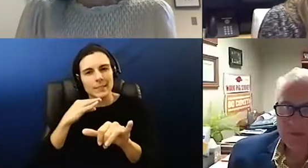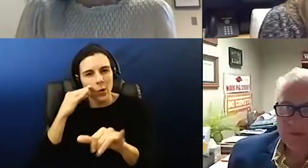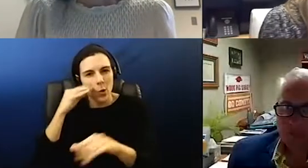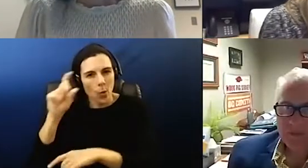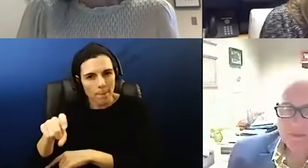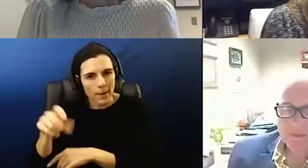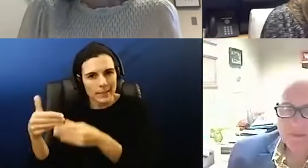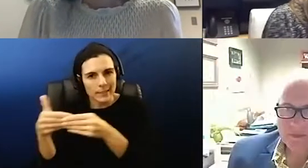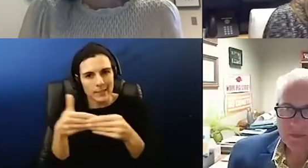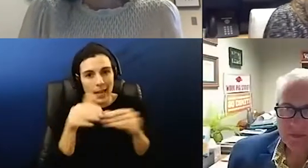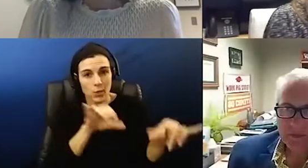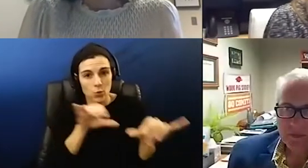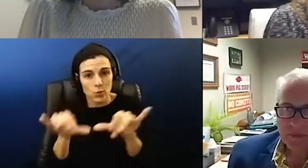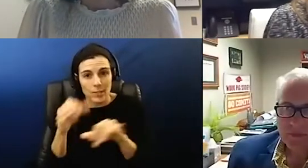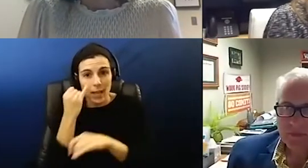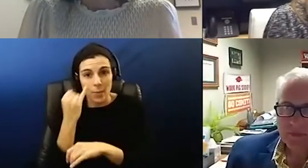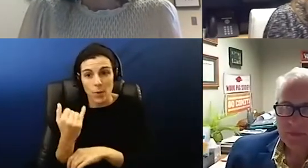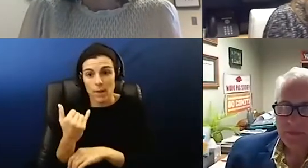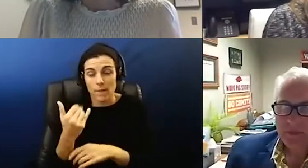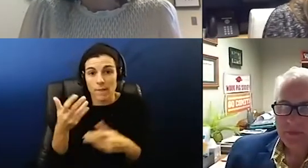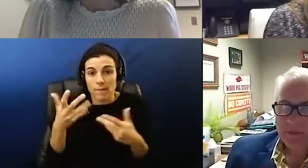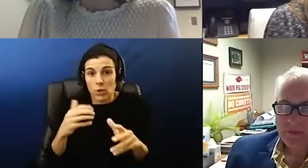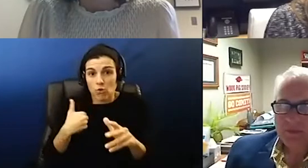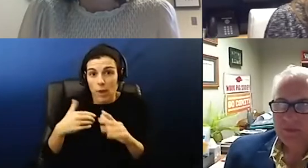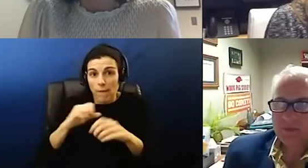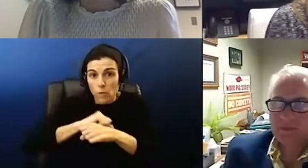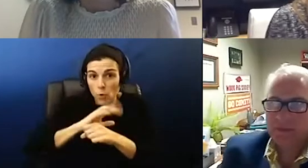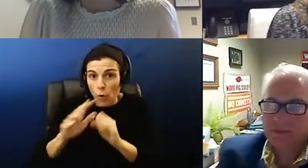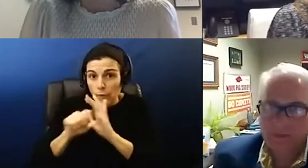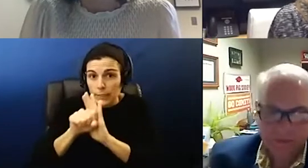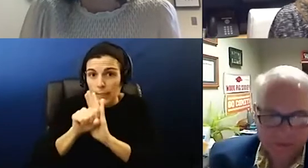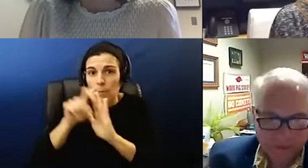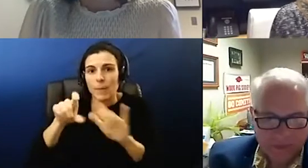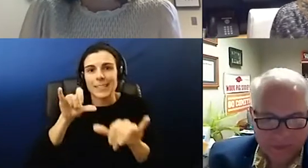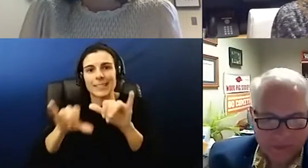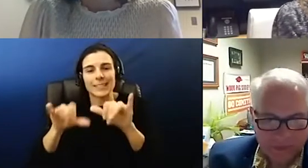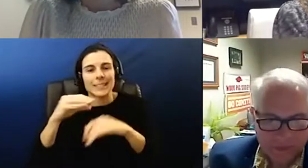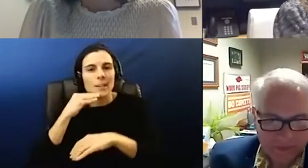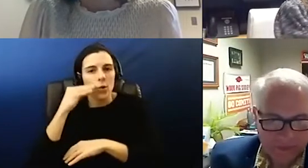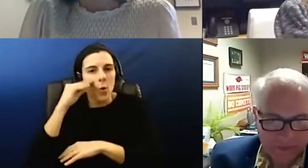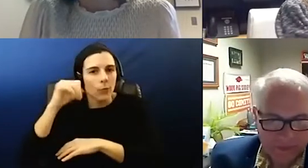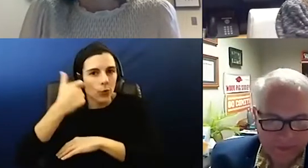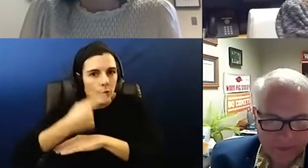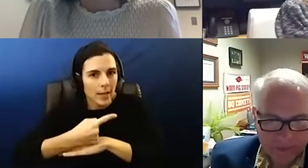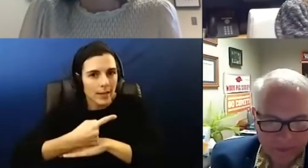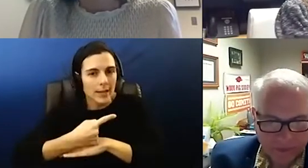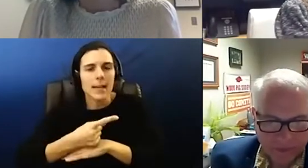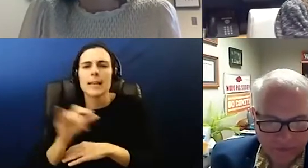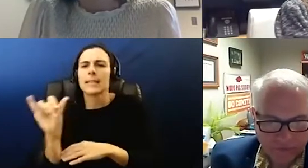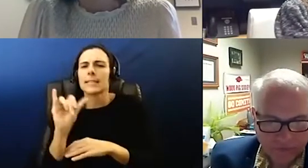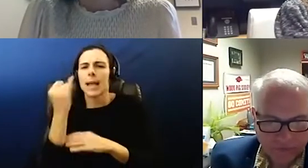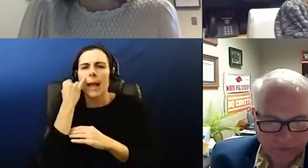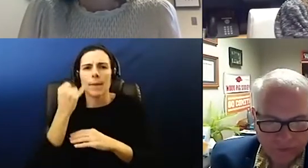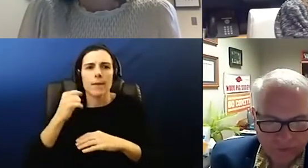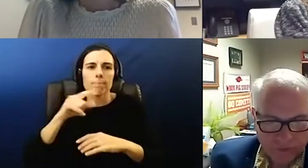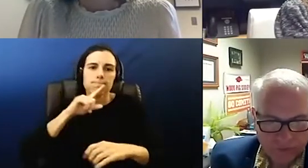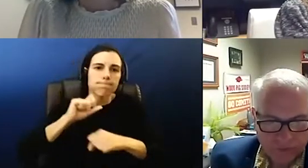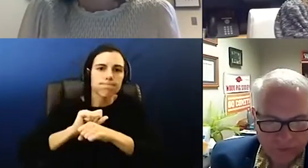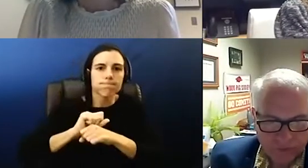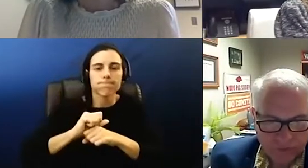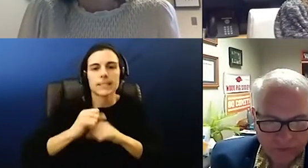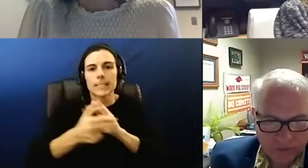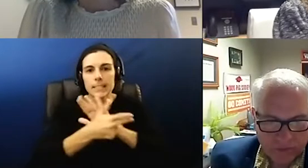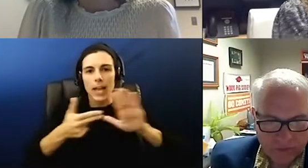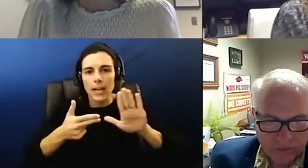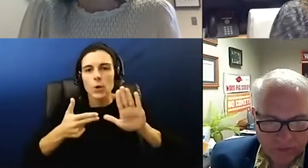so if they were if they have come up with a covet symptom they have to stay home for 10 days just like if they were diagnosed with covet so this is